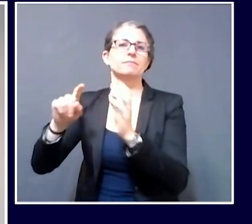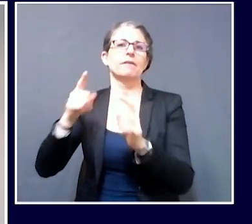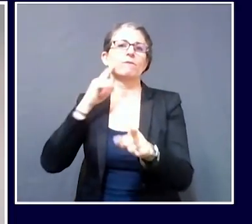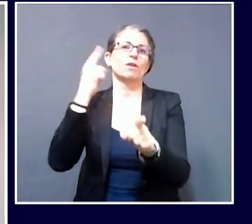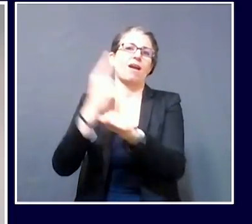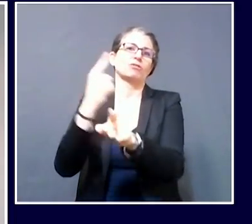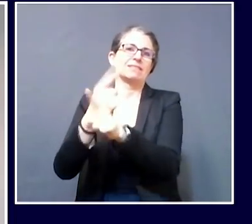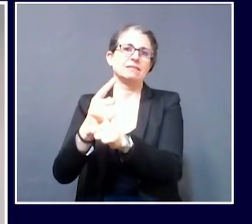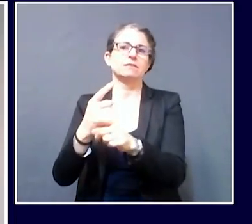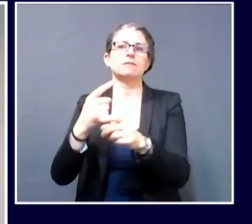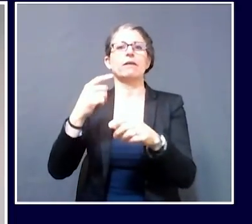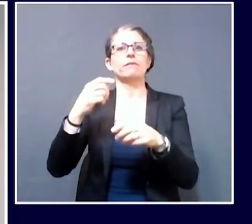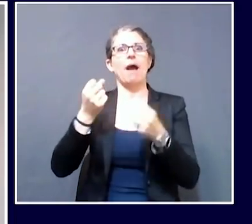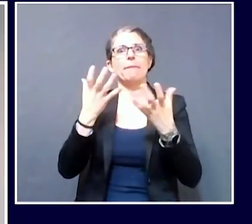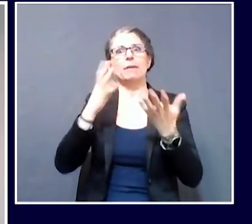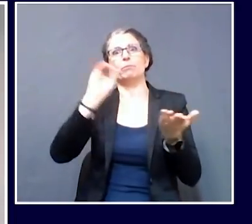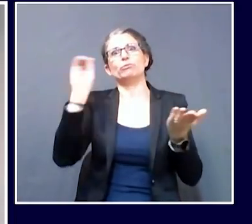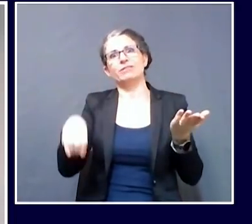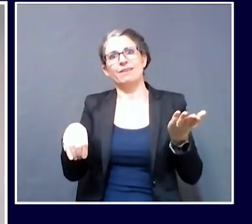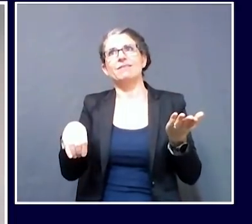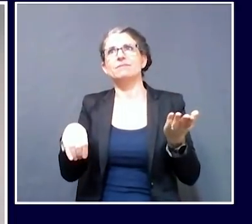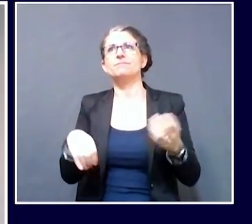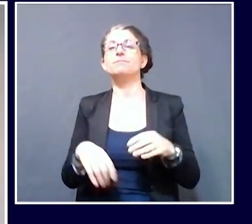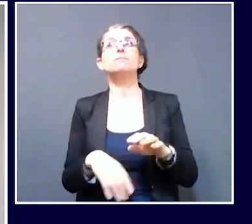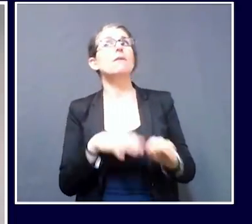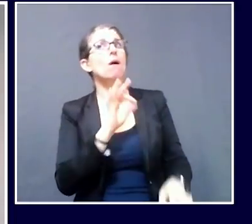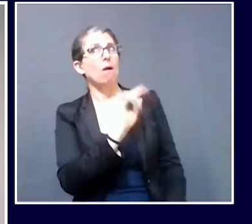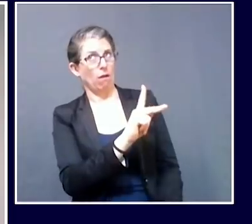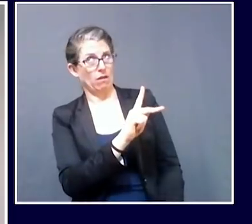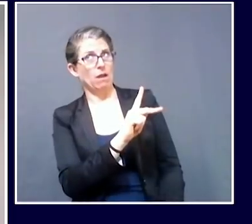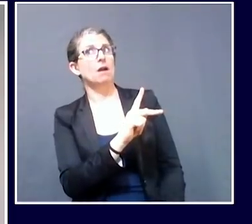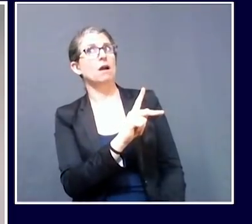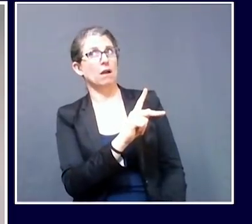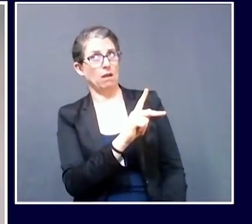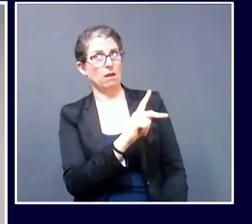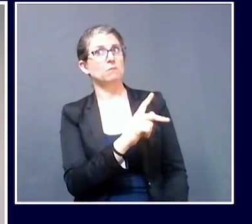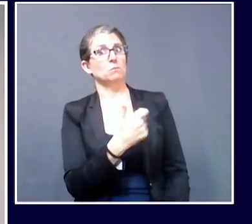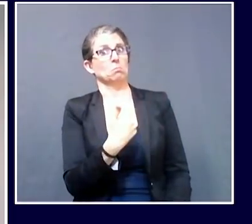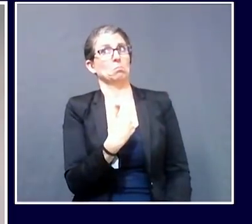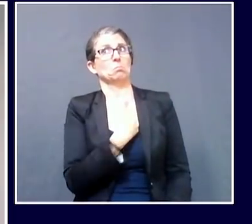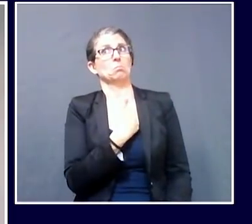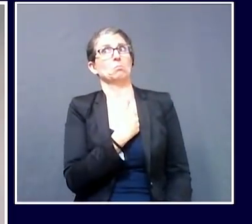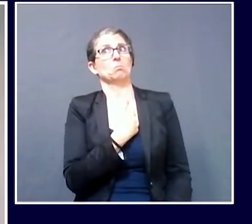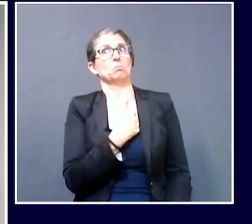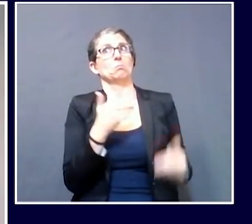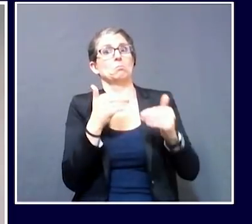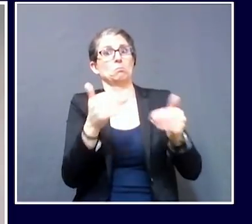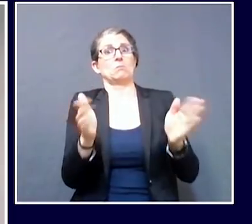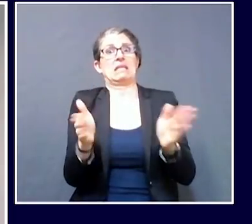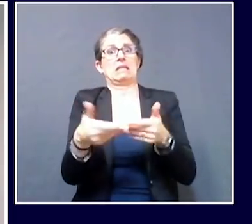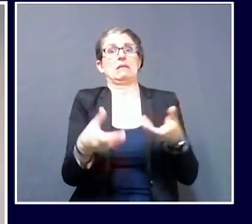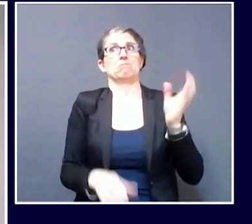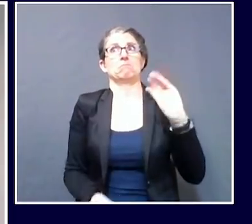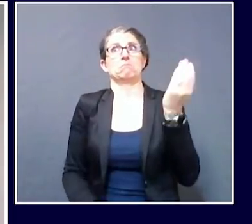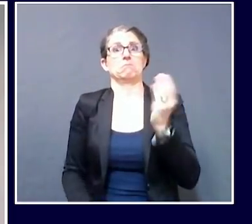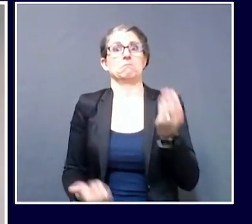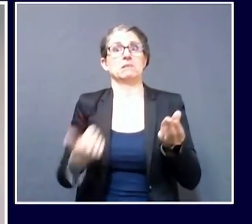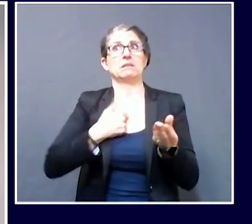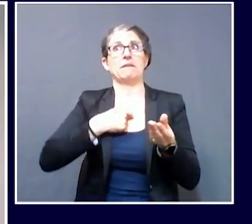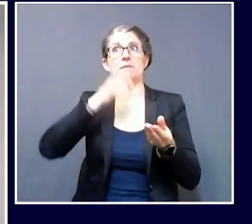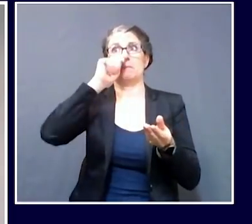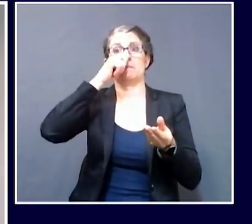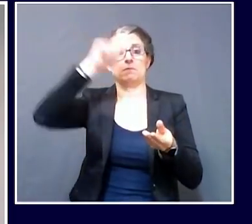a self-swab kit, is that indicated somewhere on the test results, then you're aware of which ones are and are not done